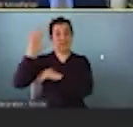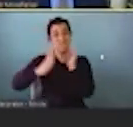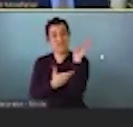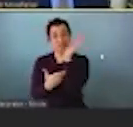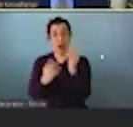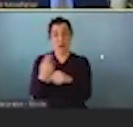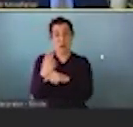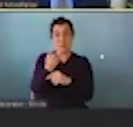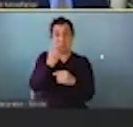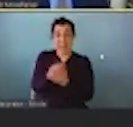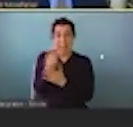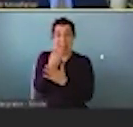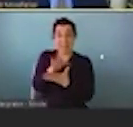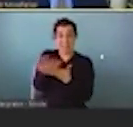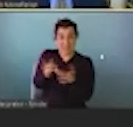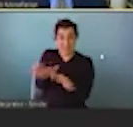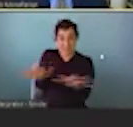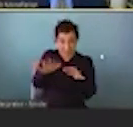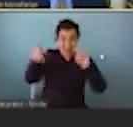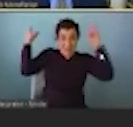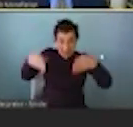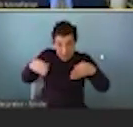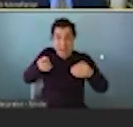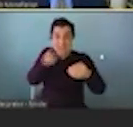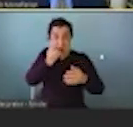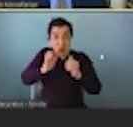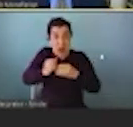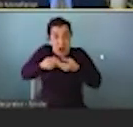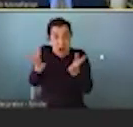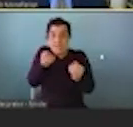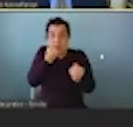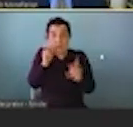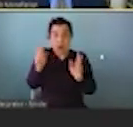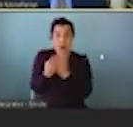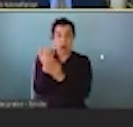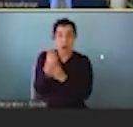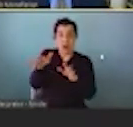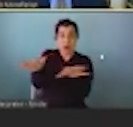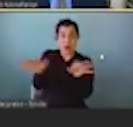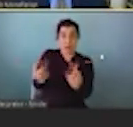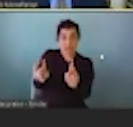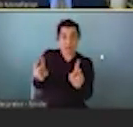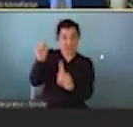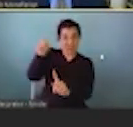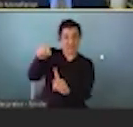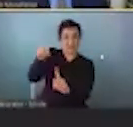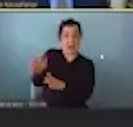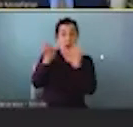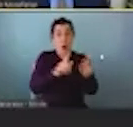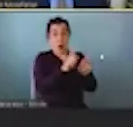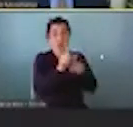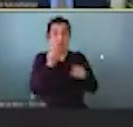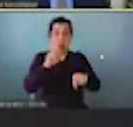use, this is the single biggest issue for sustainability on the planet. And this is also an issue for national security, as I'm going to discuss.